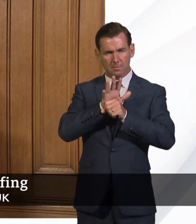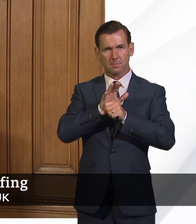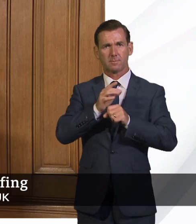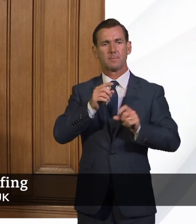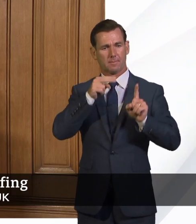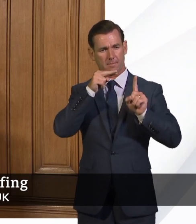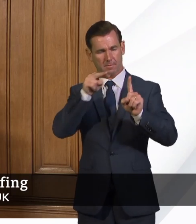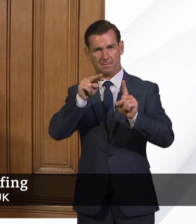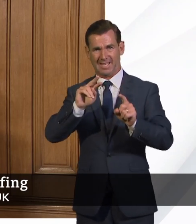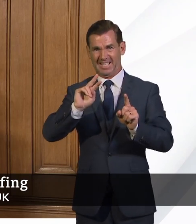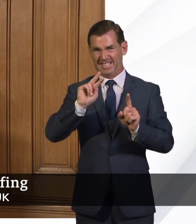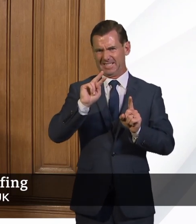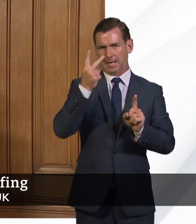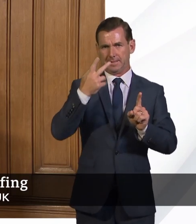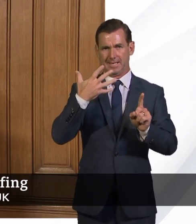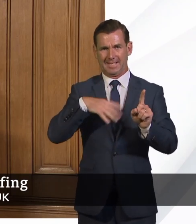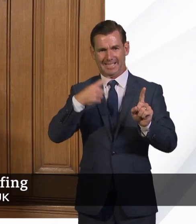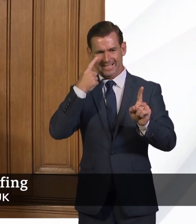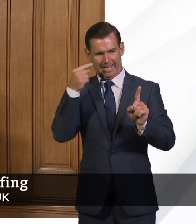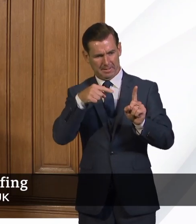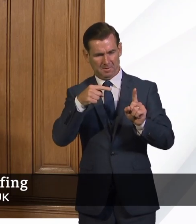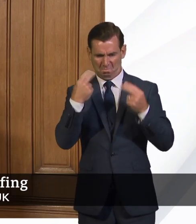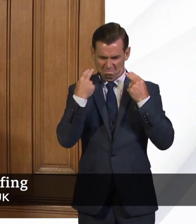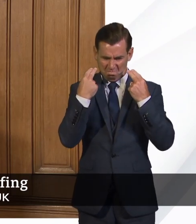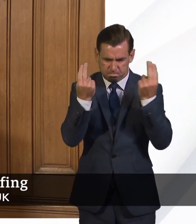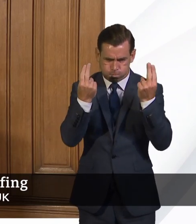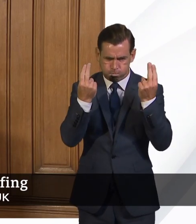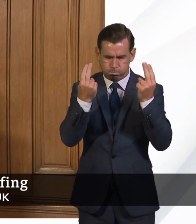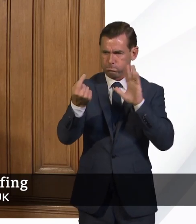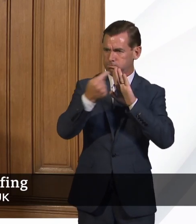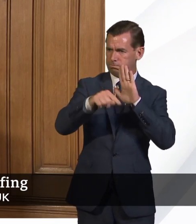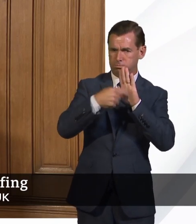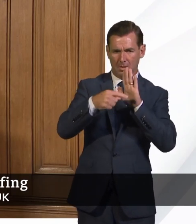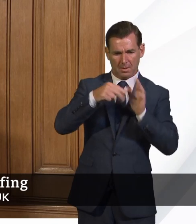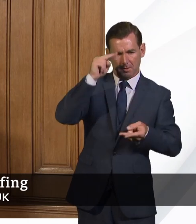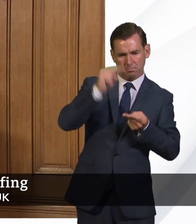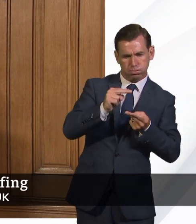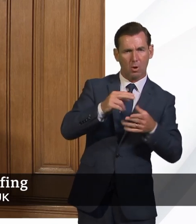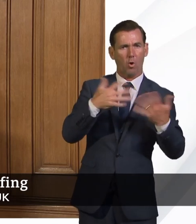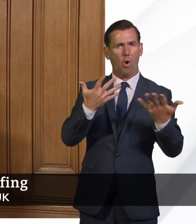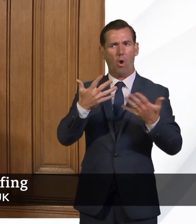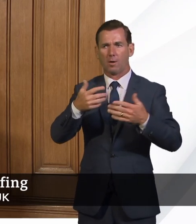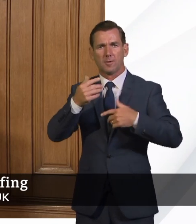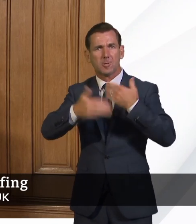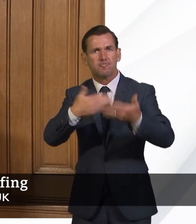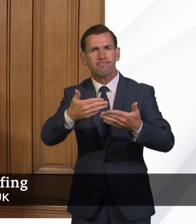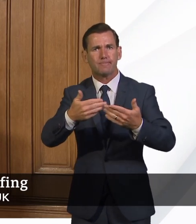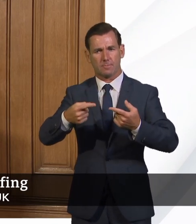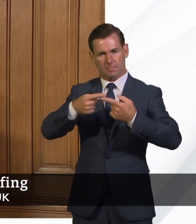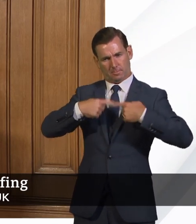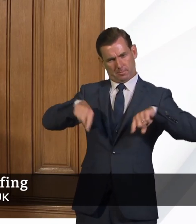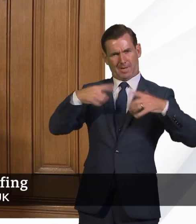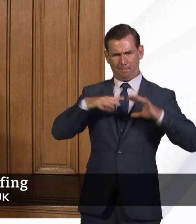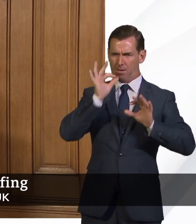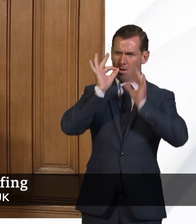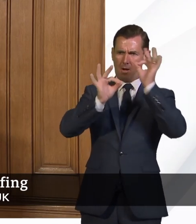correlates, how that is associated with antibody levels and the positive antibody tests that they may have been developed. And we have been encouraging as